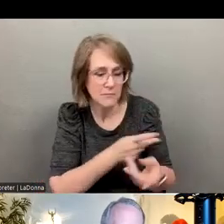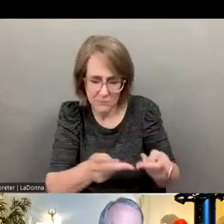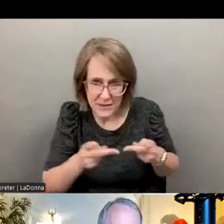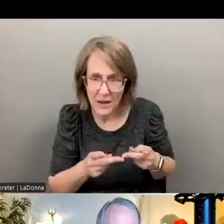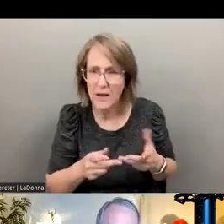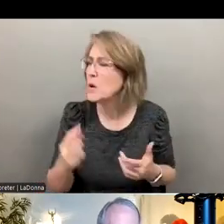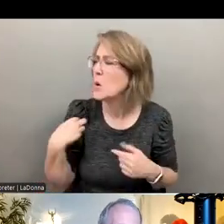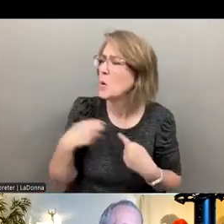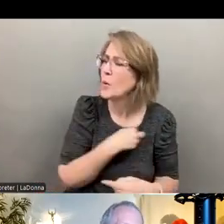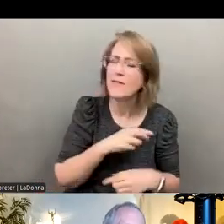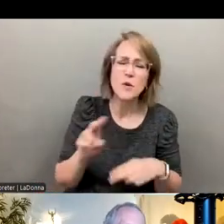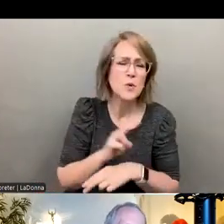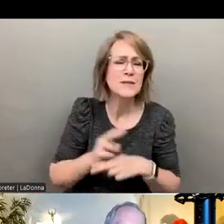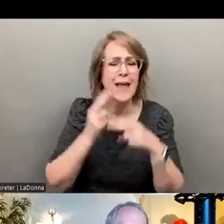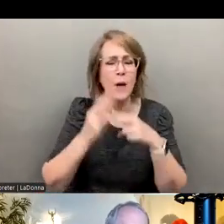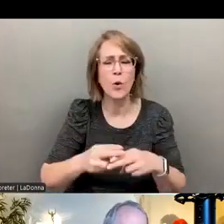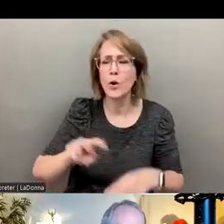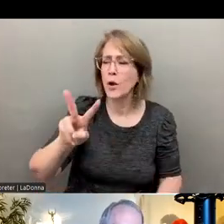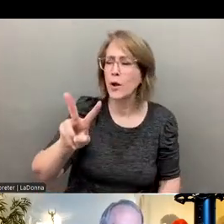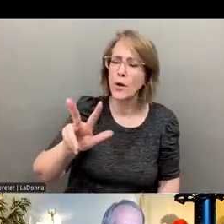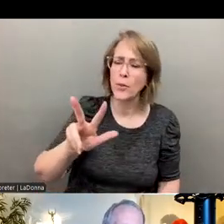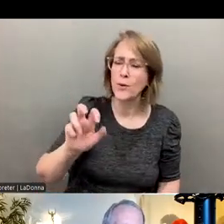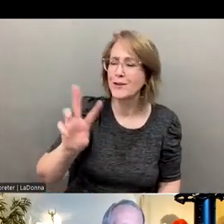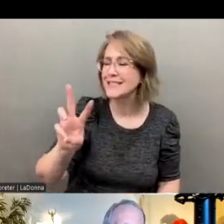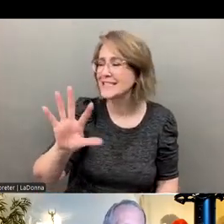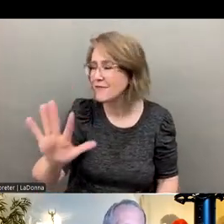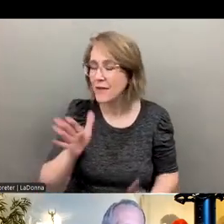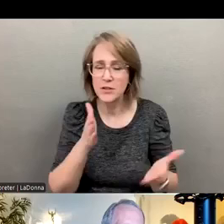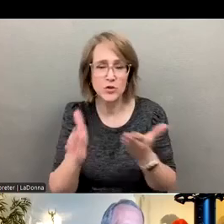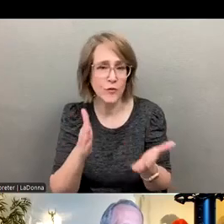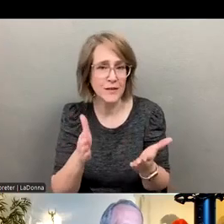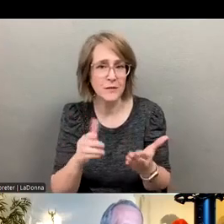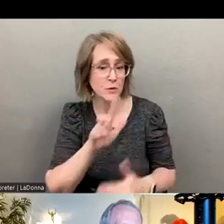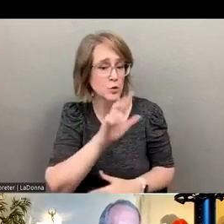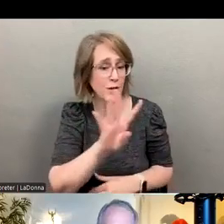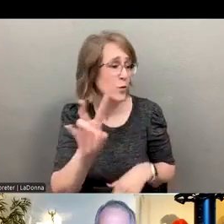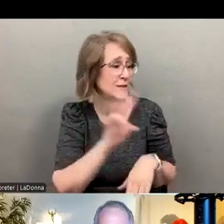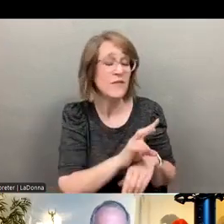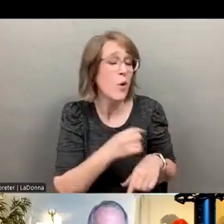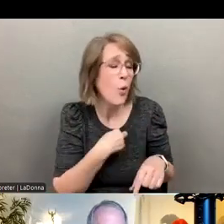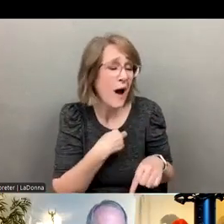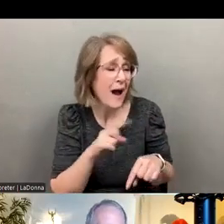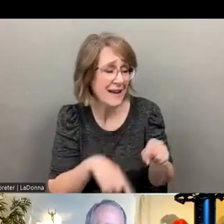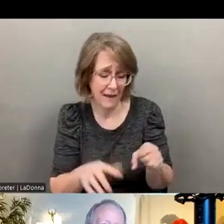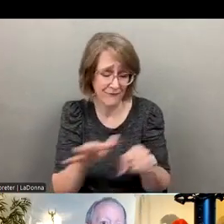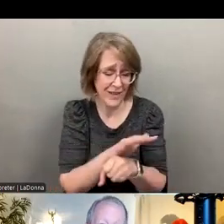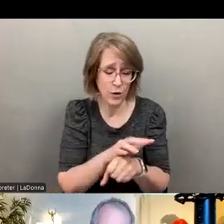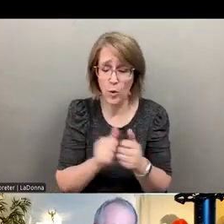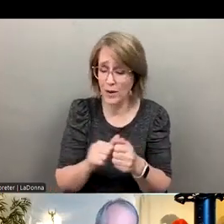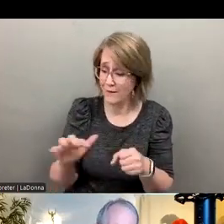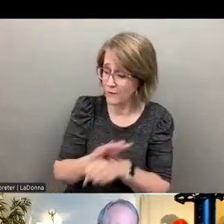These are 365 services, 24, seven, uh, you've got a hole that you can't fill with a full-time, a part-time or a pool staff.